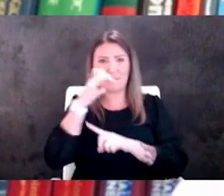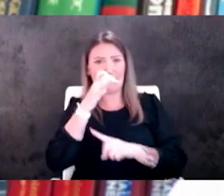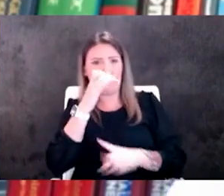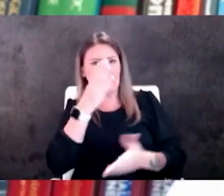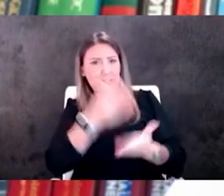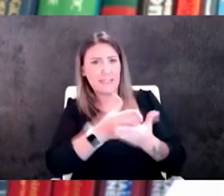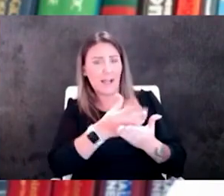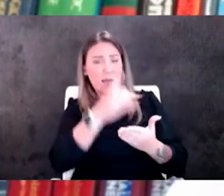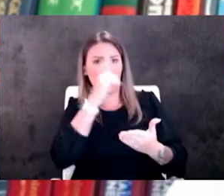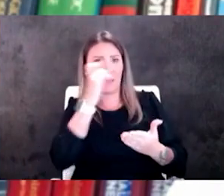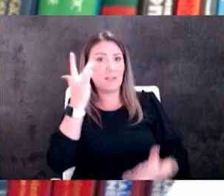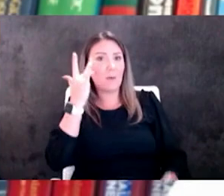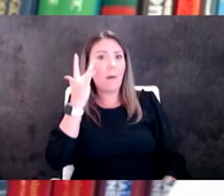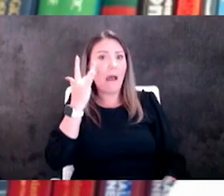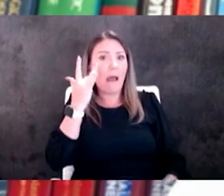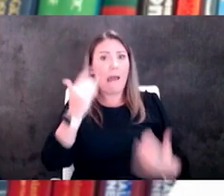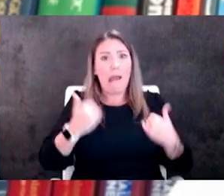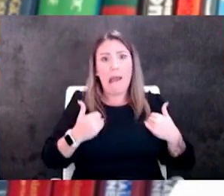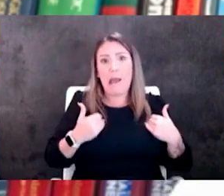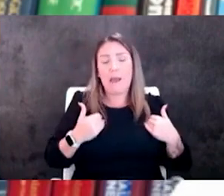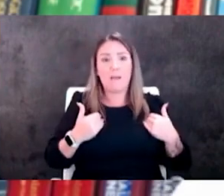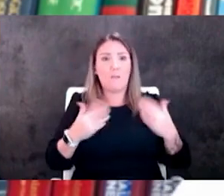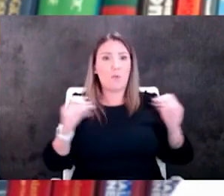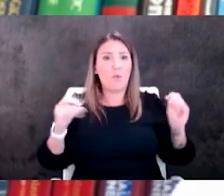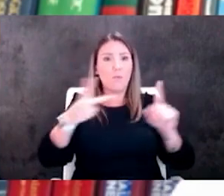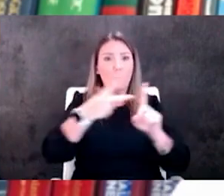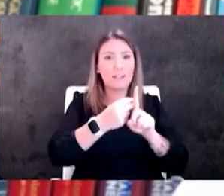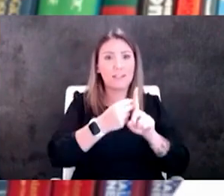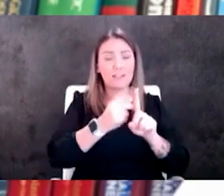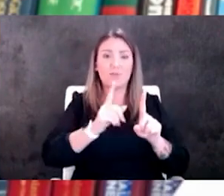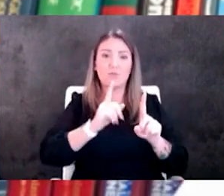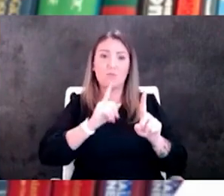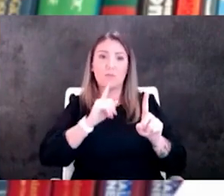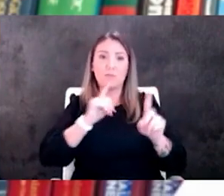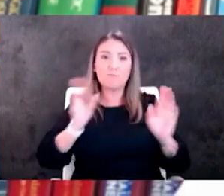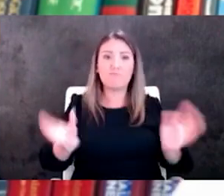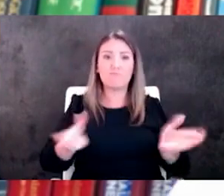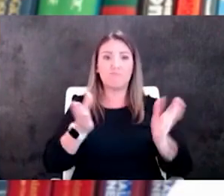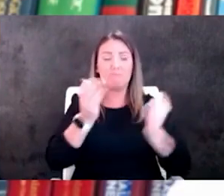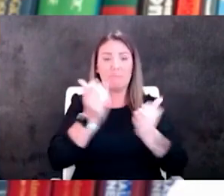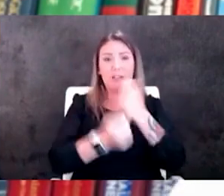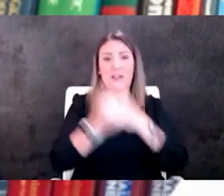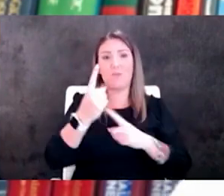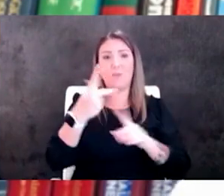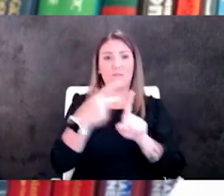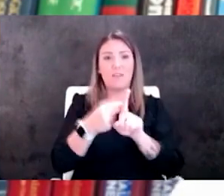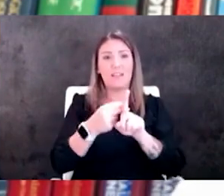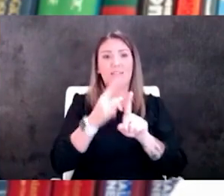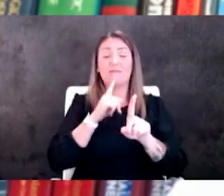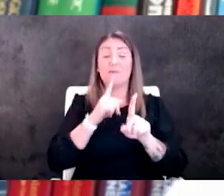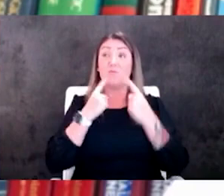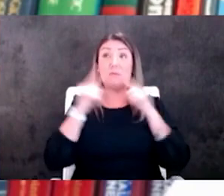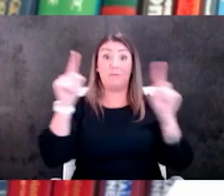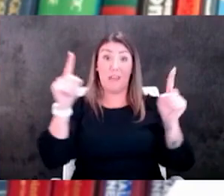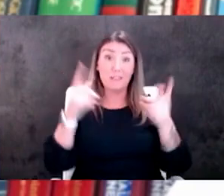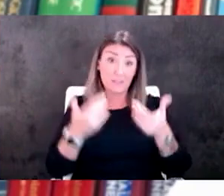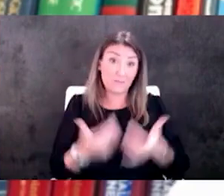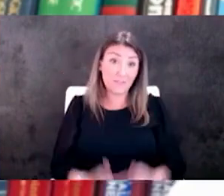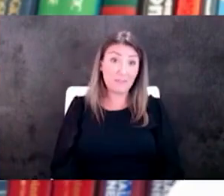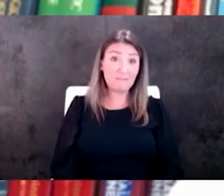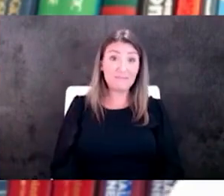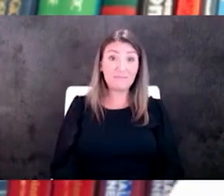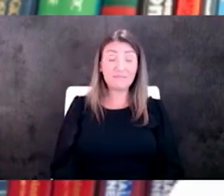uh we didn't have vaccination so there was really a big push to get everybody vaccinated and i think that was pretty effective uh